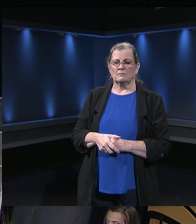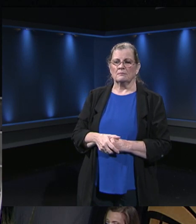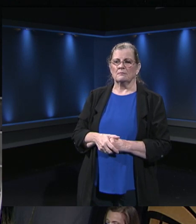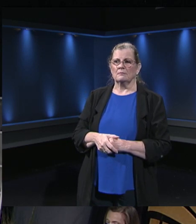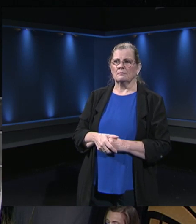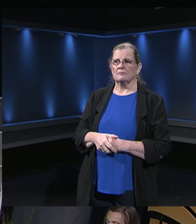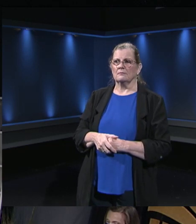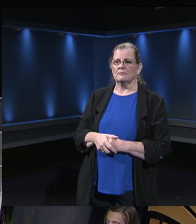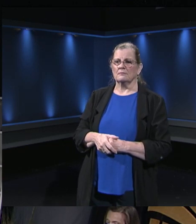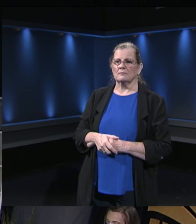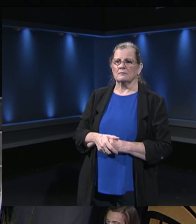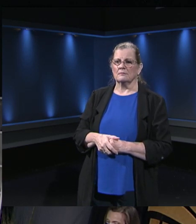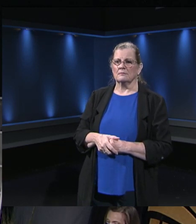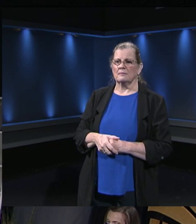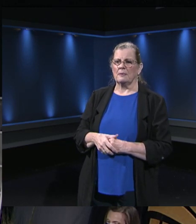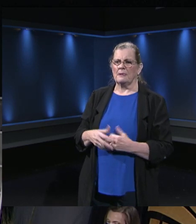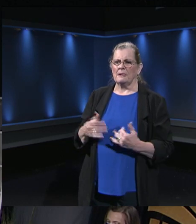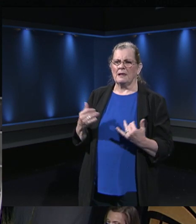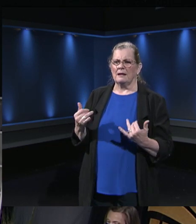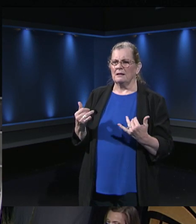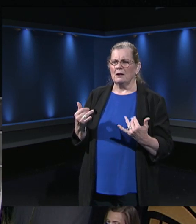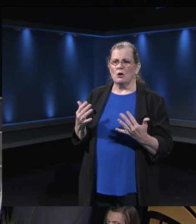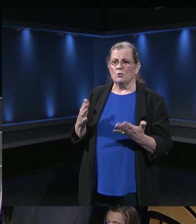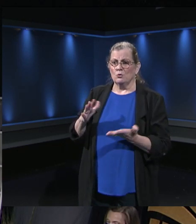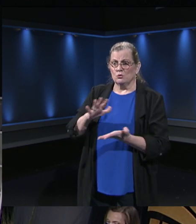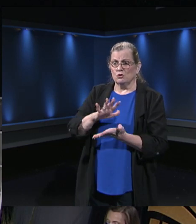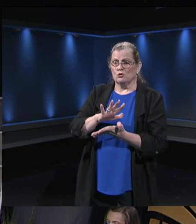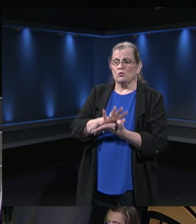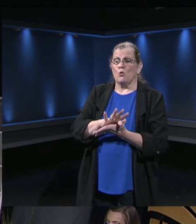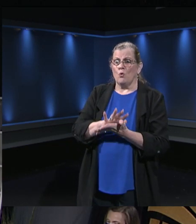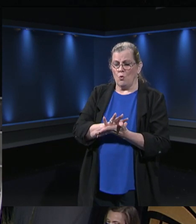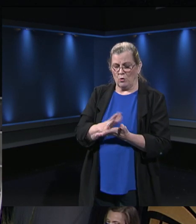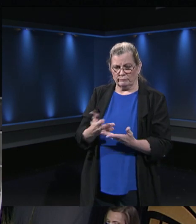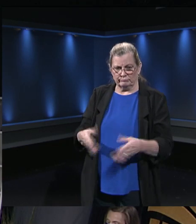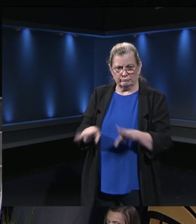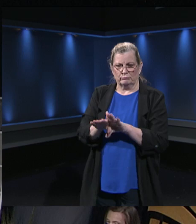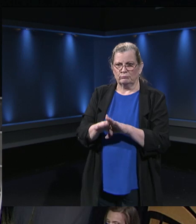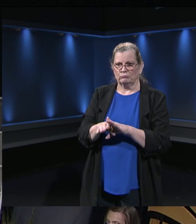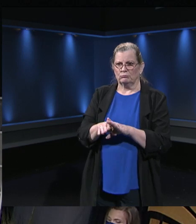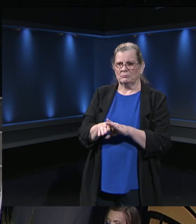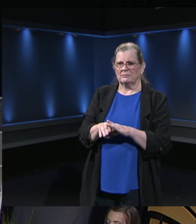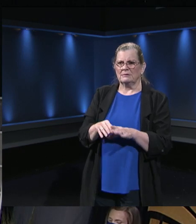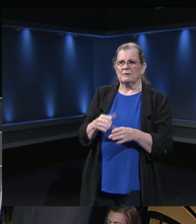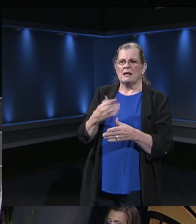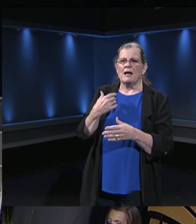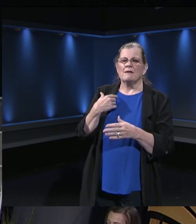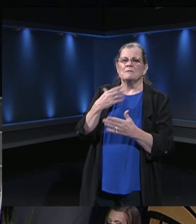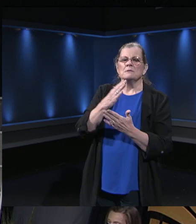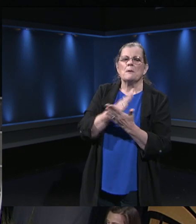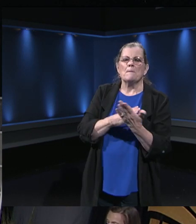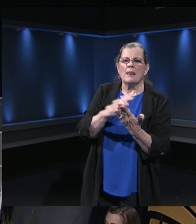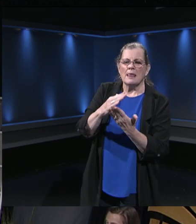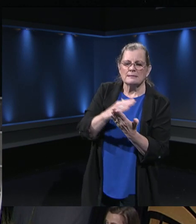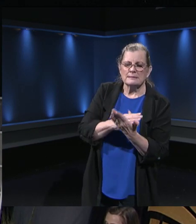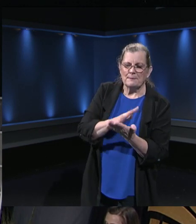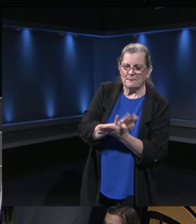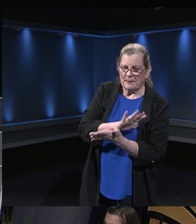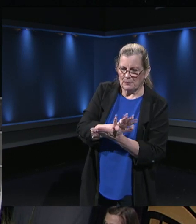first, when the school closed, we used to get some lesson plans and packets in the mail,